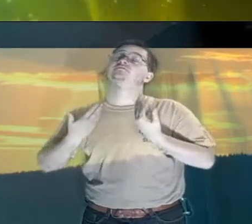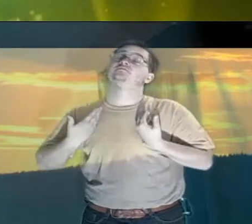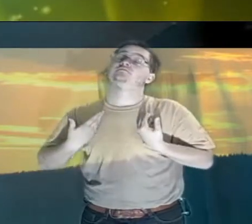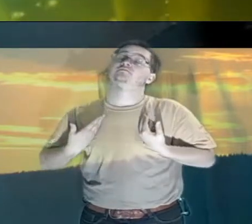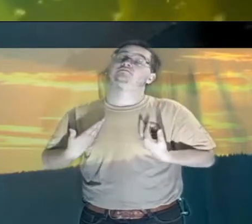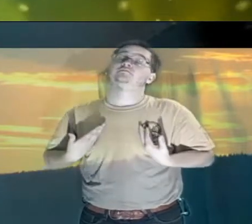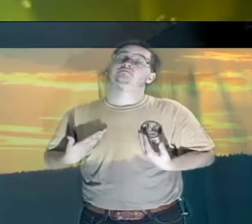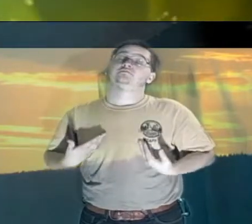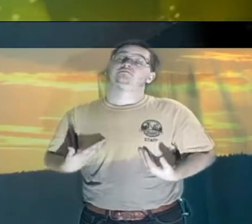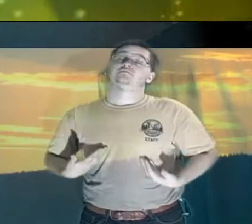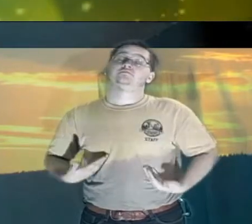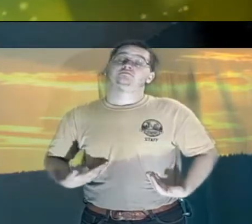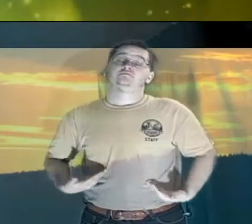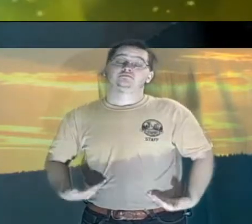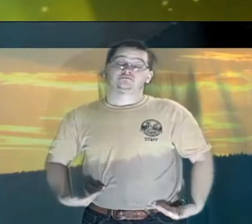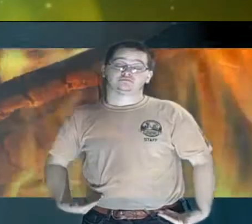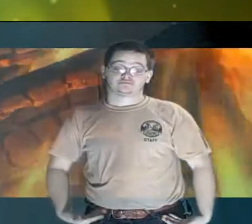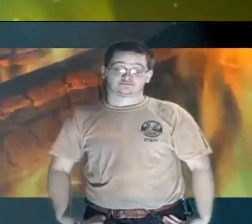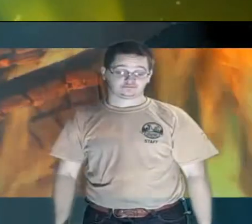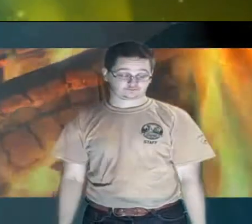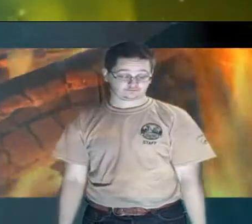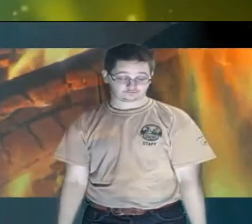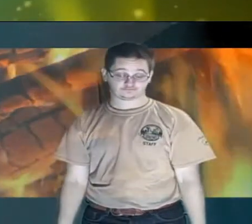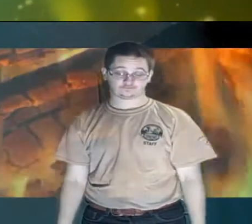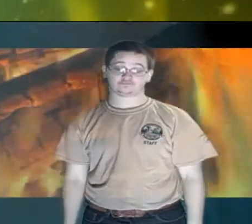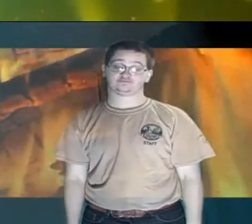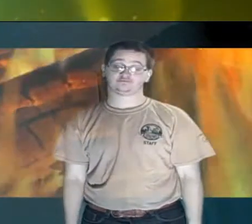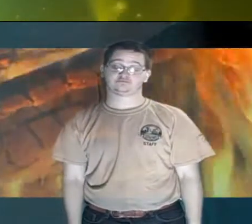don't worry about me